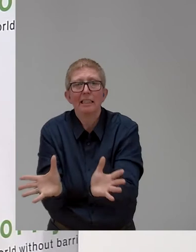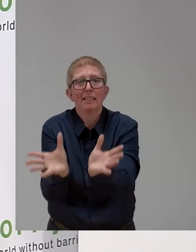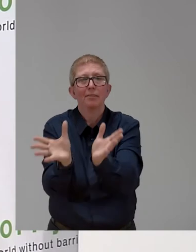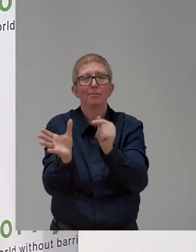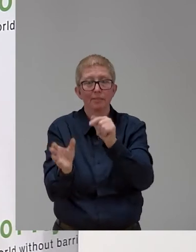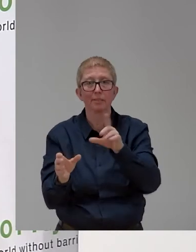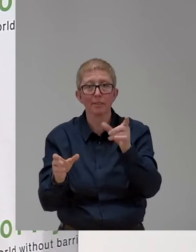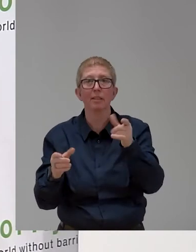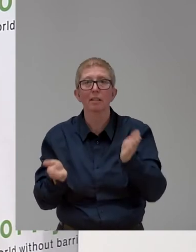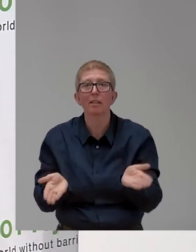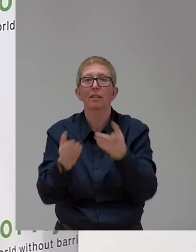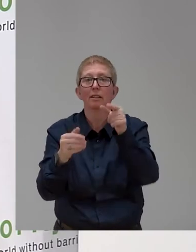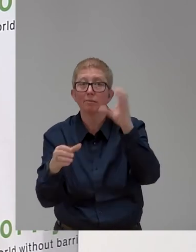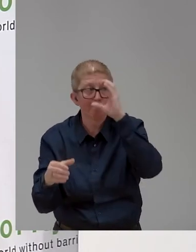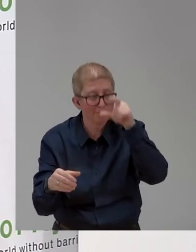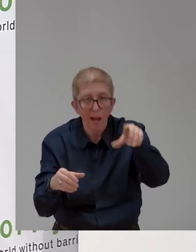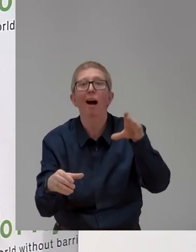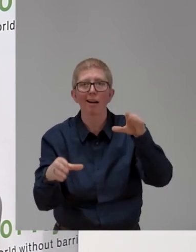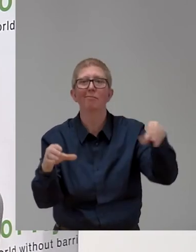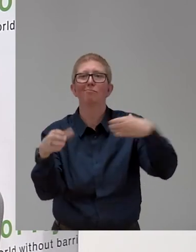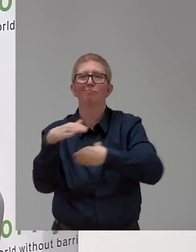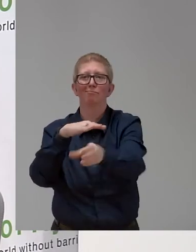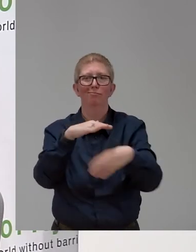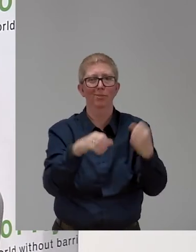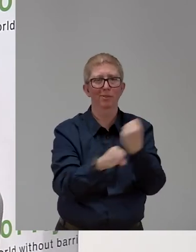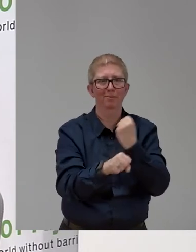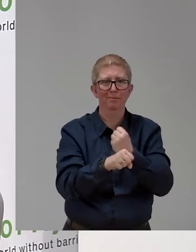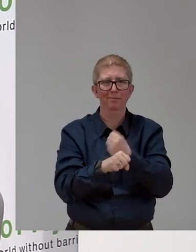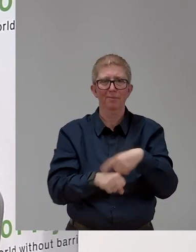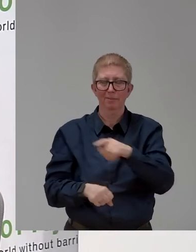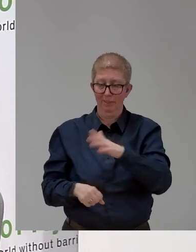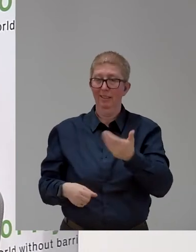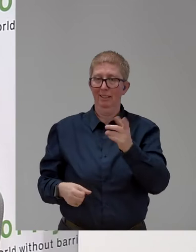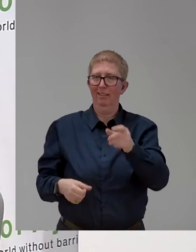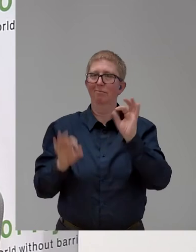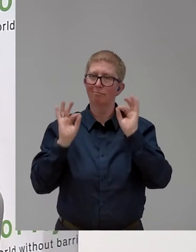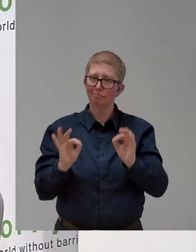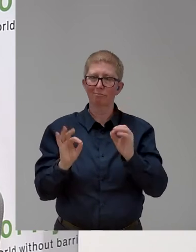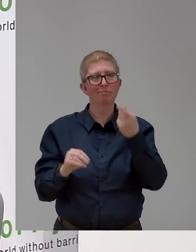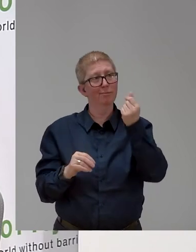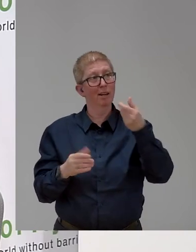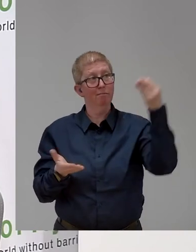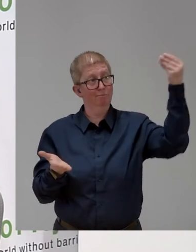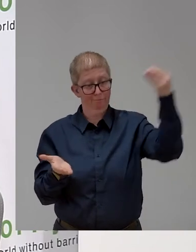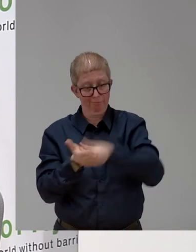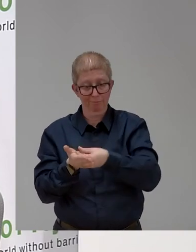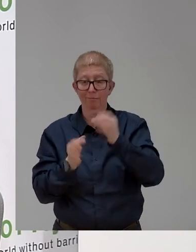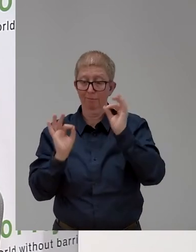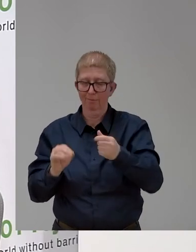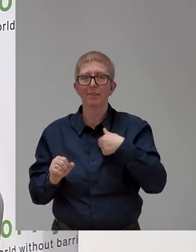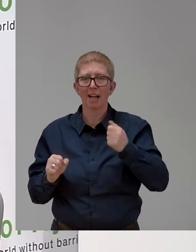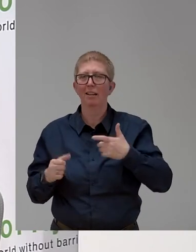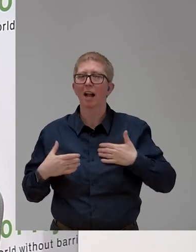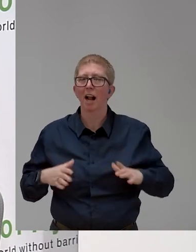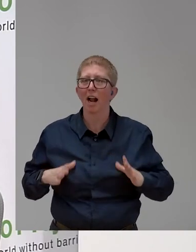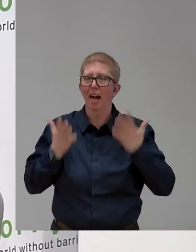make their living. And the last one also, what is in the discussion all around the